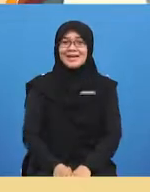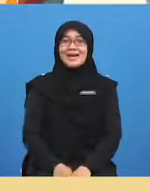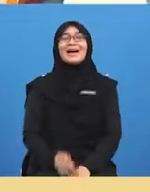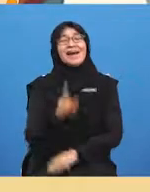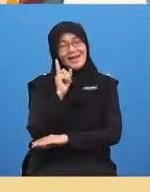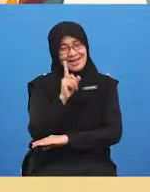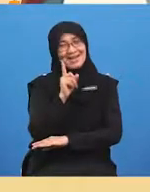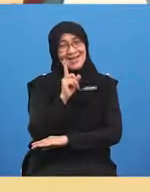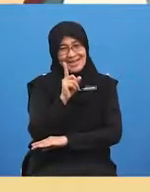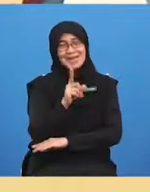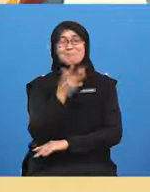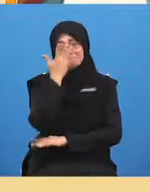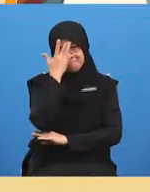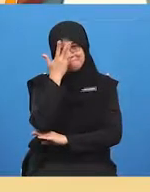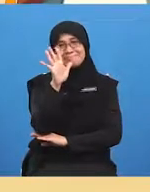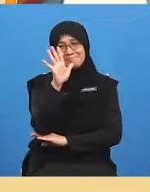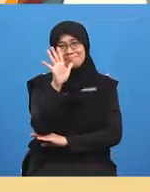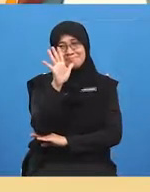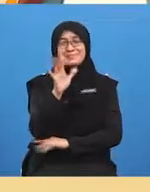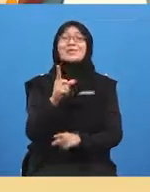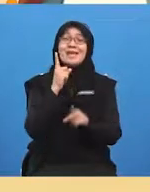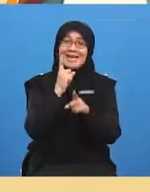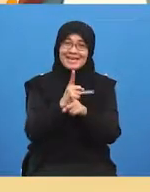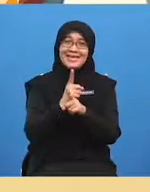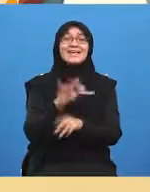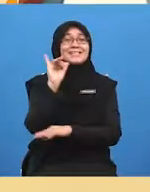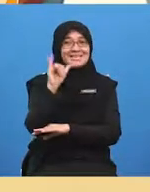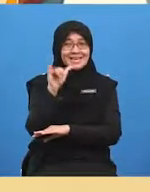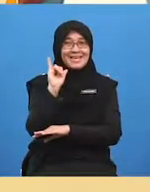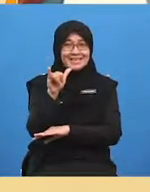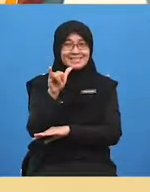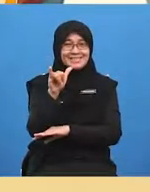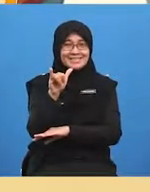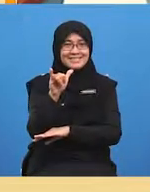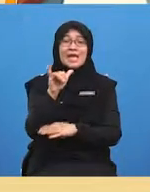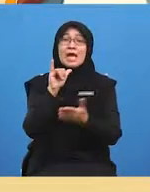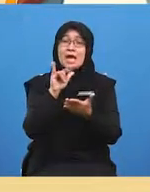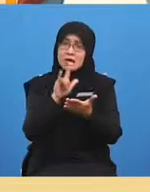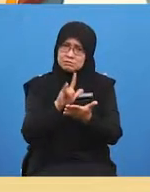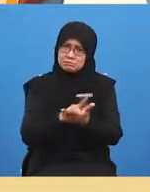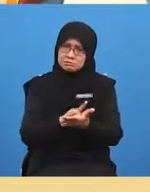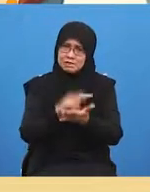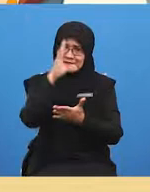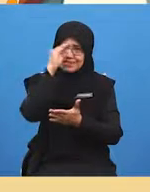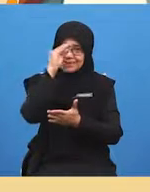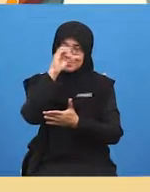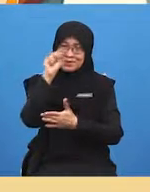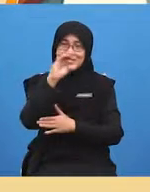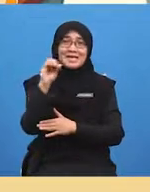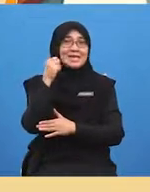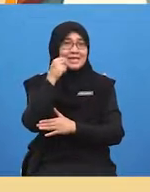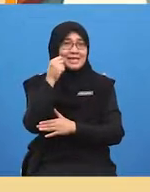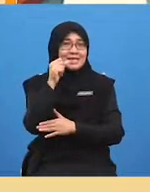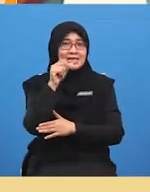ah ingenious yolo yes that's boys and girls you will need